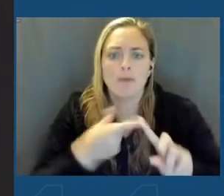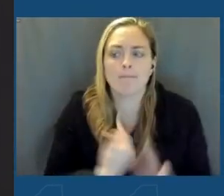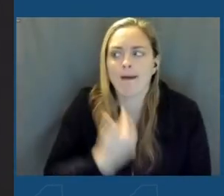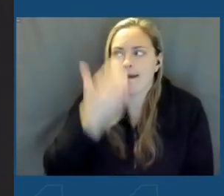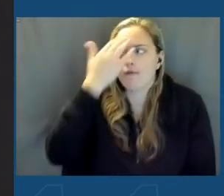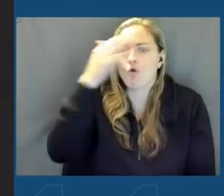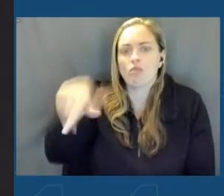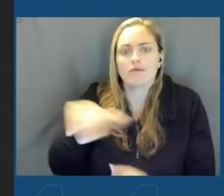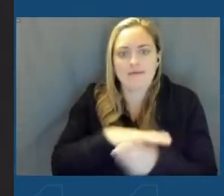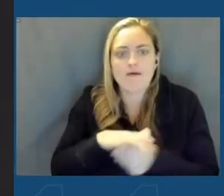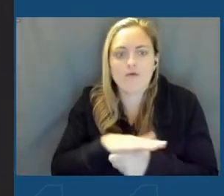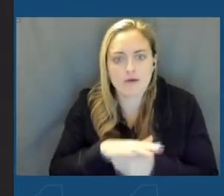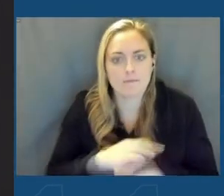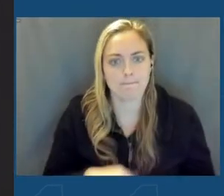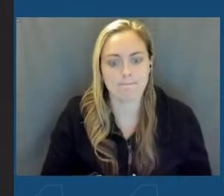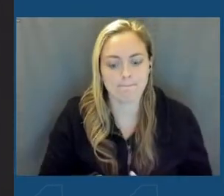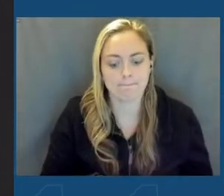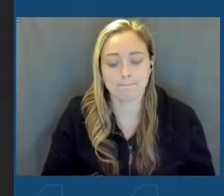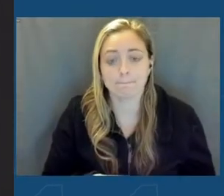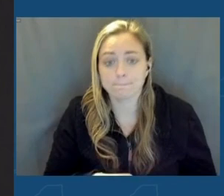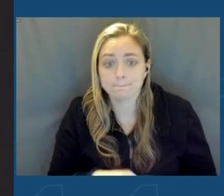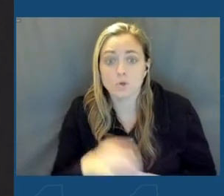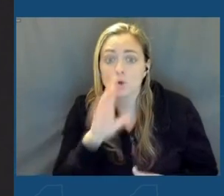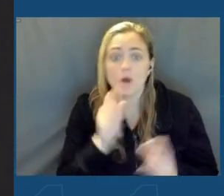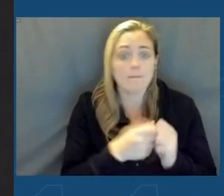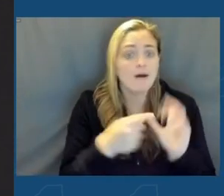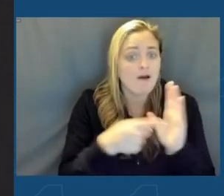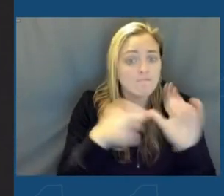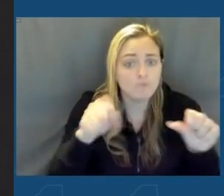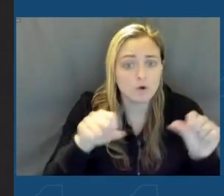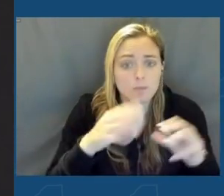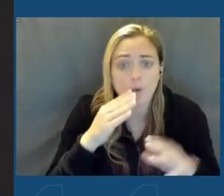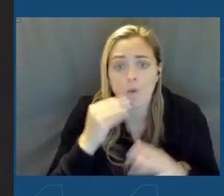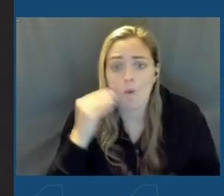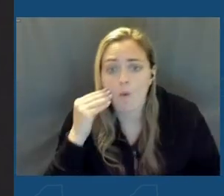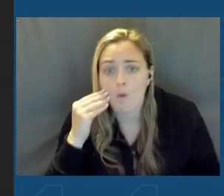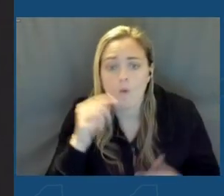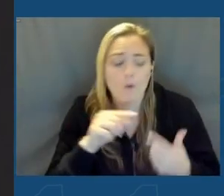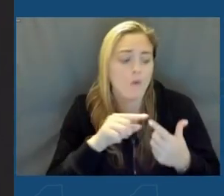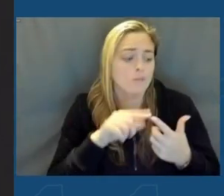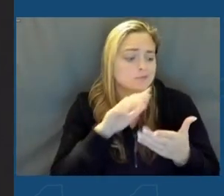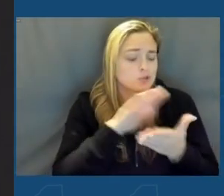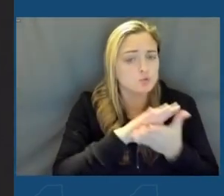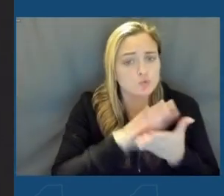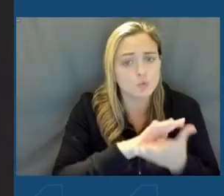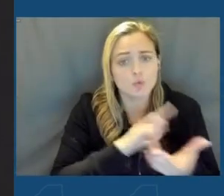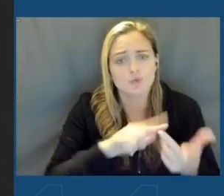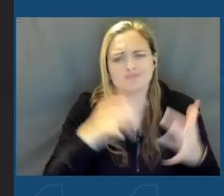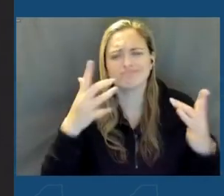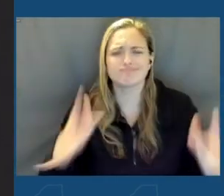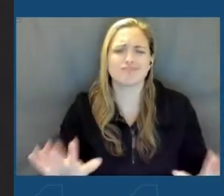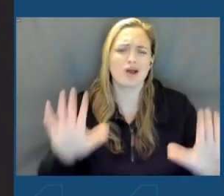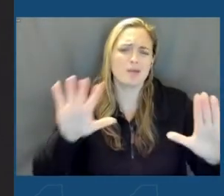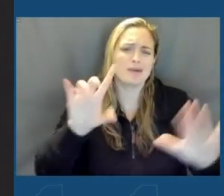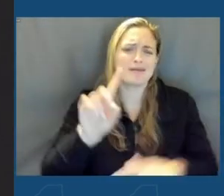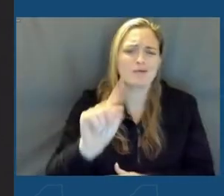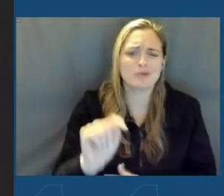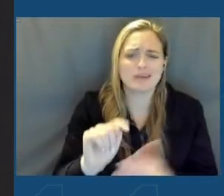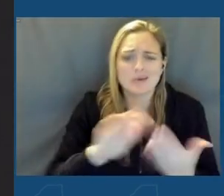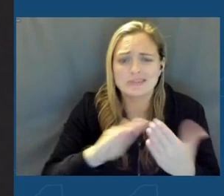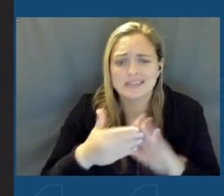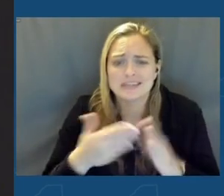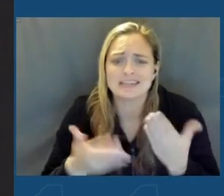this area like no other could. Talked about the affordable homes, the great public schools, a vibrant downtown city, easy commutes,